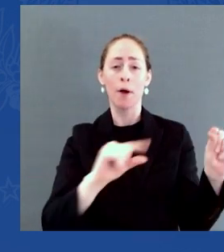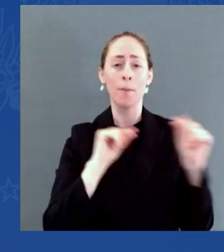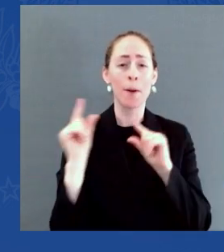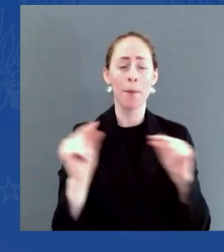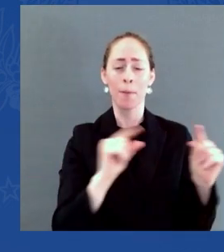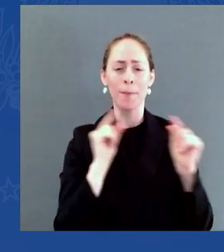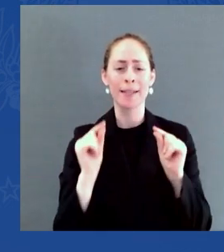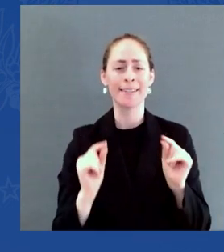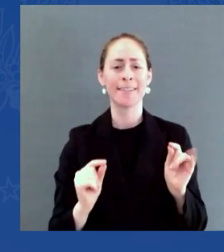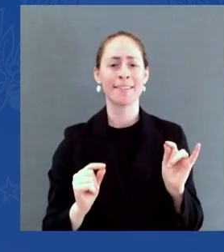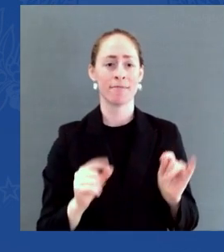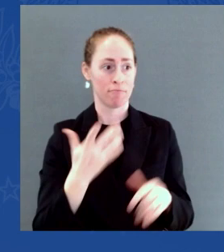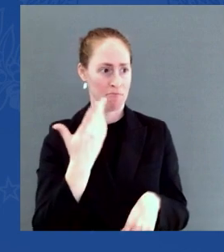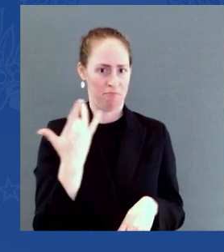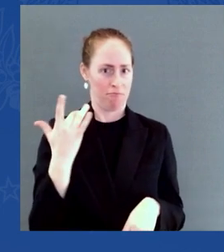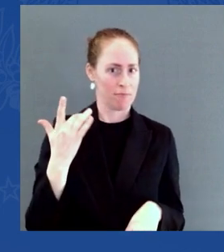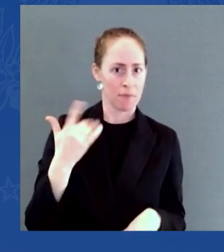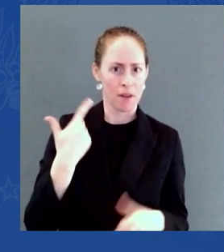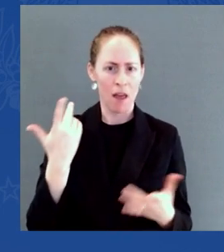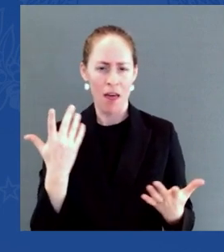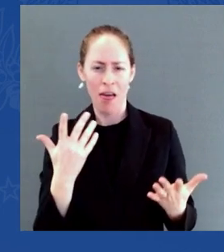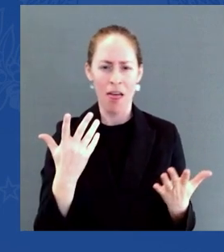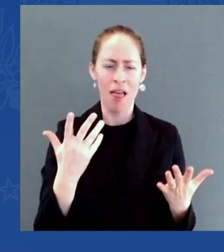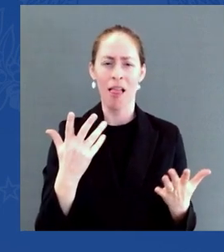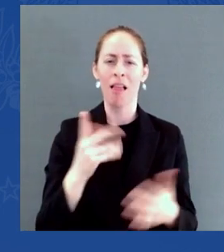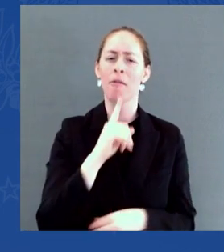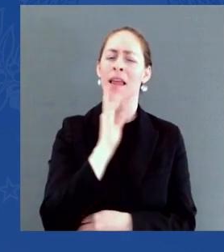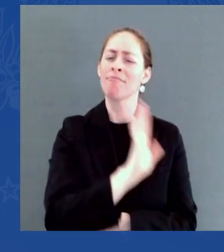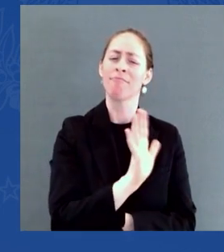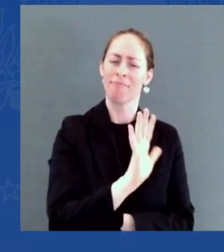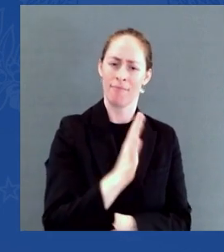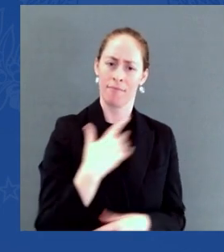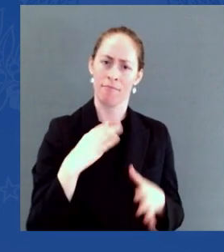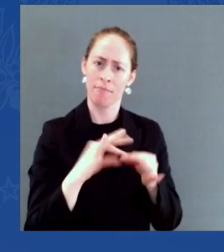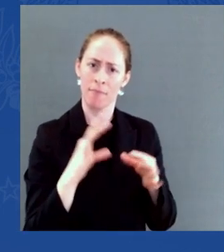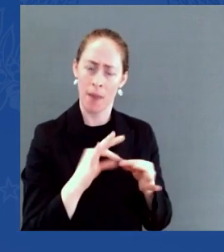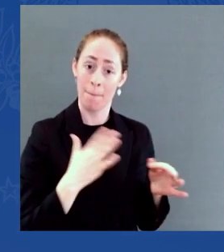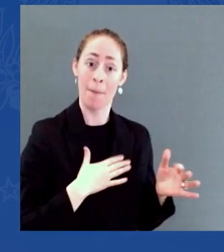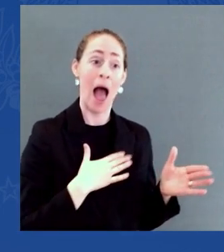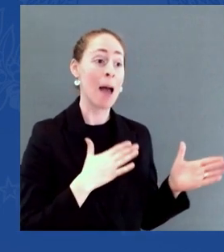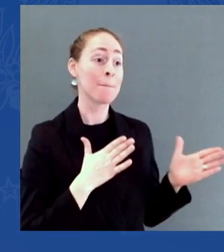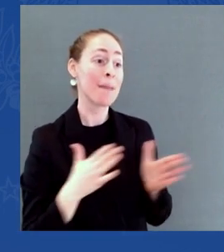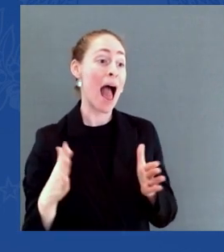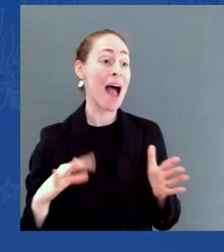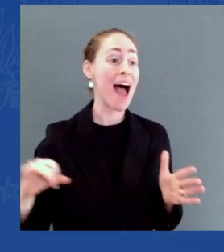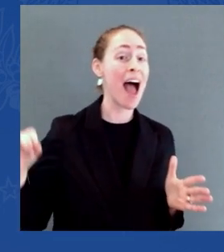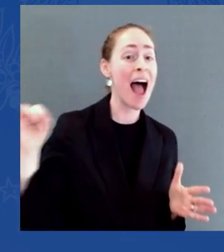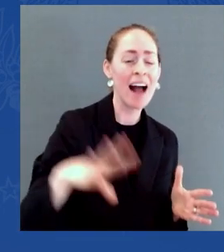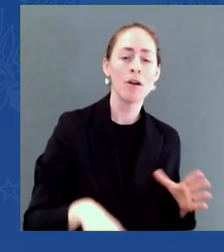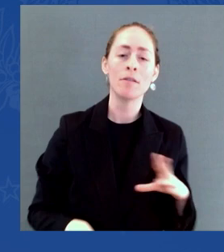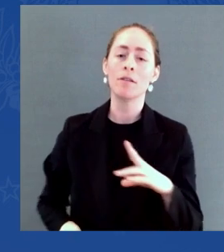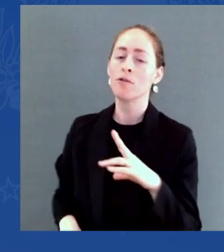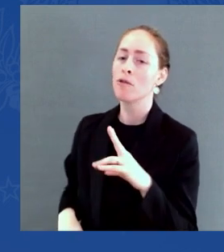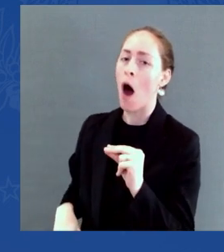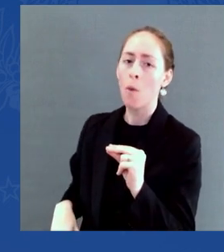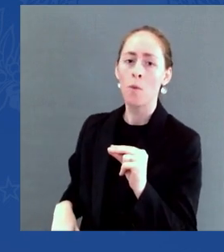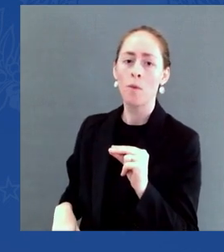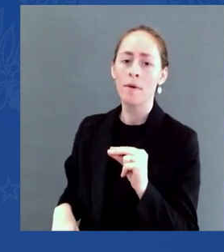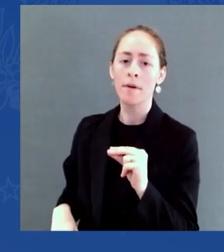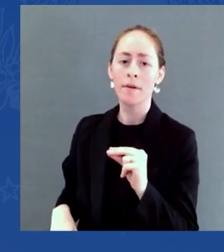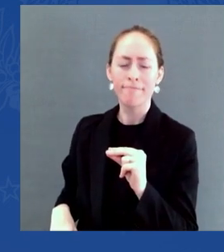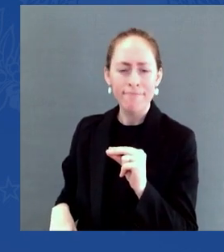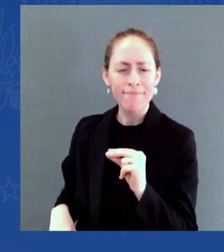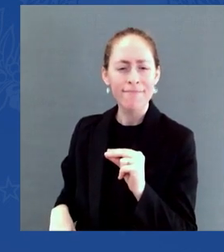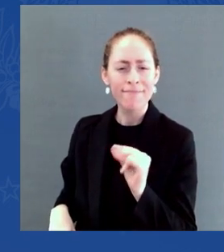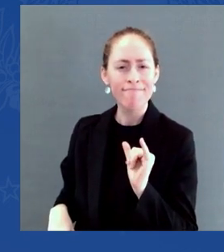plan. Vote no. But what does that mean? What does a no vote mean on this bill? Not on cable news,